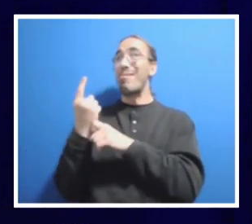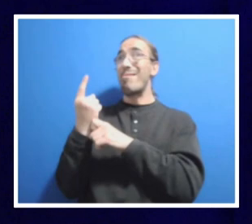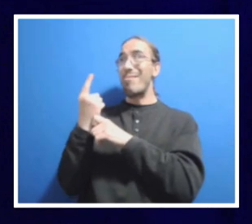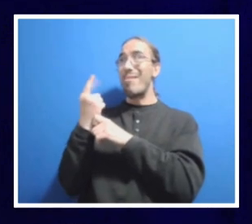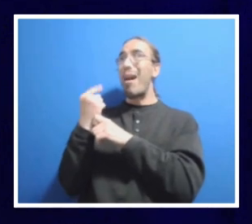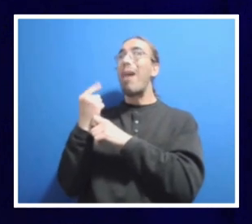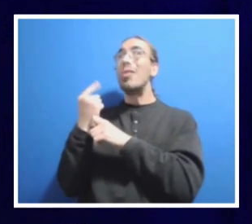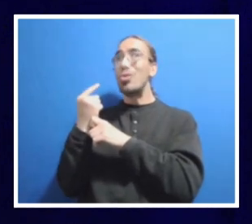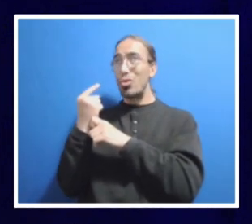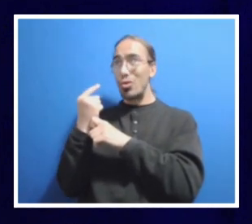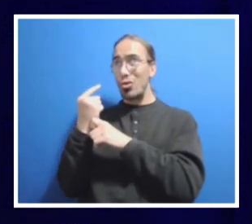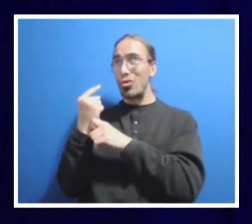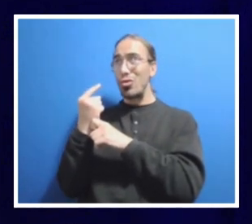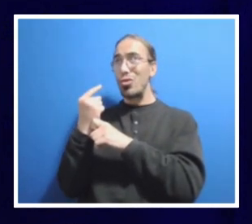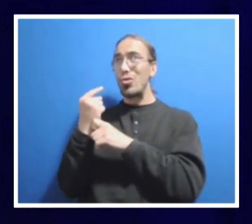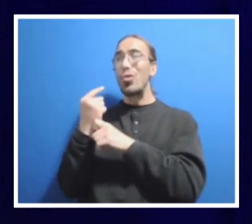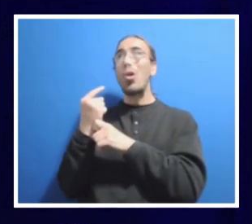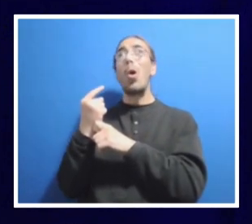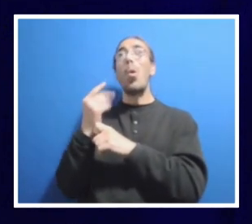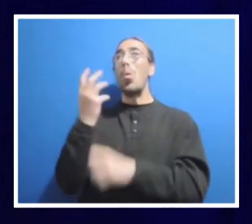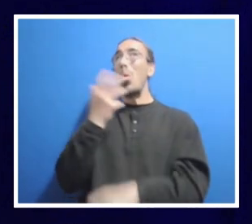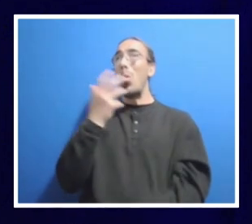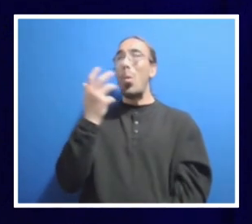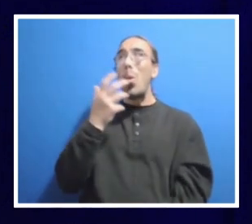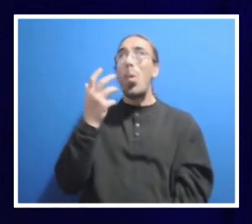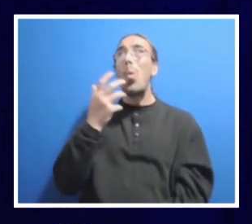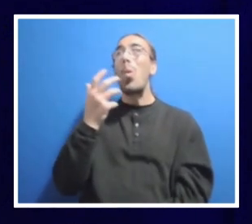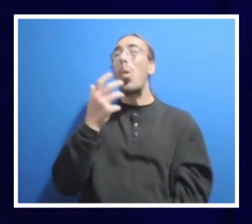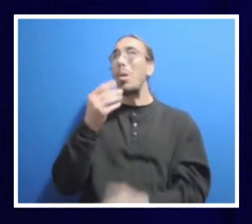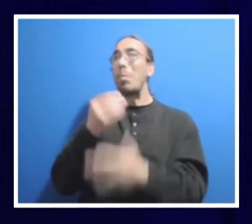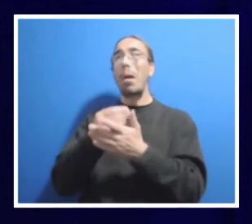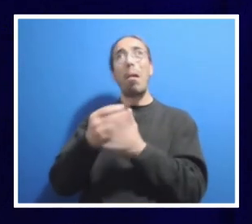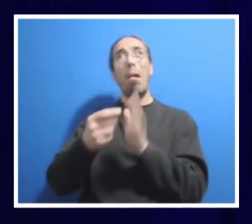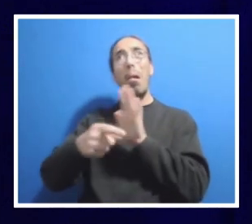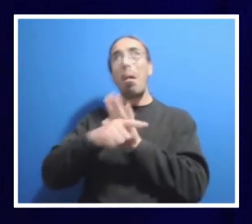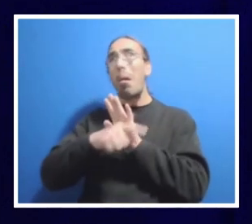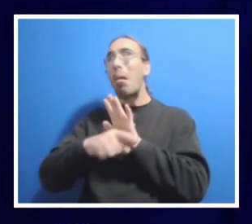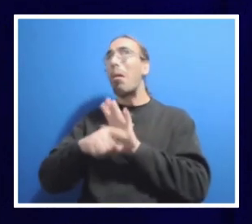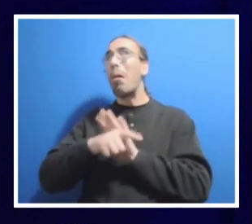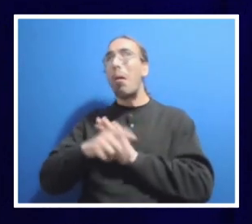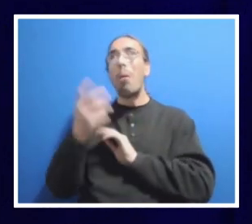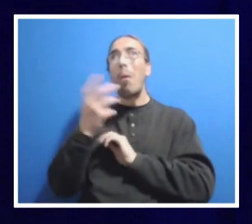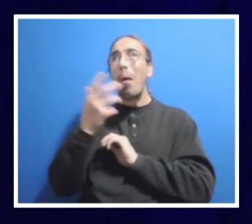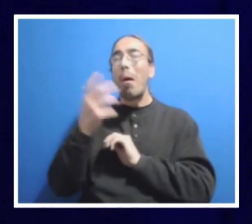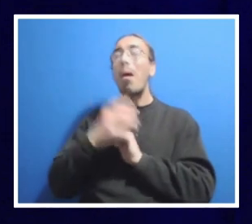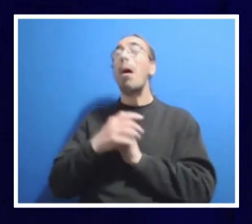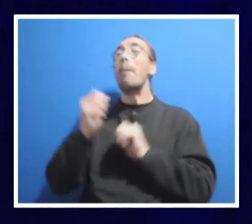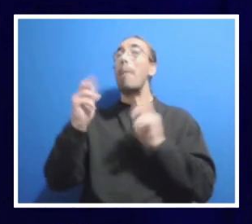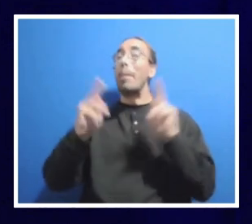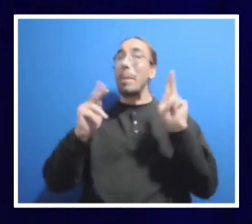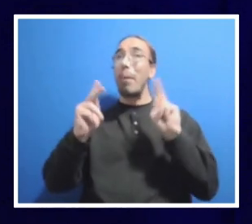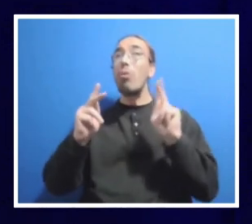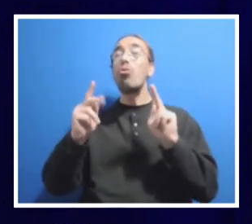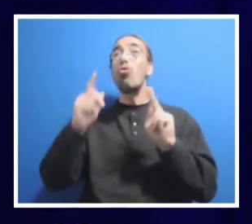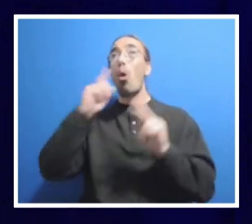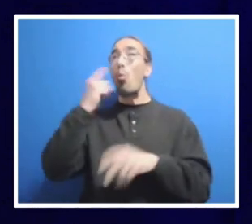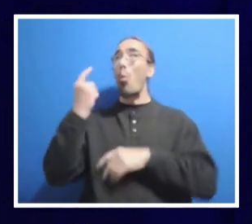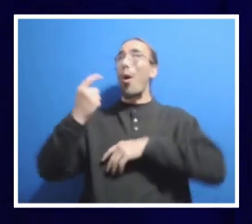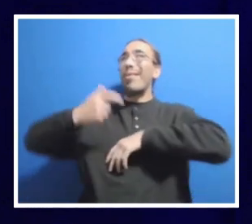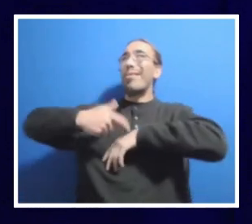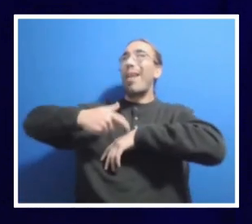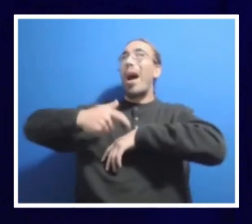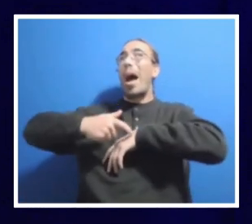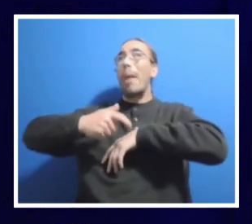deficit. And so I figured many of them thought it was one time that it was just covid.